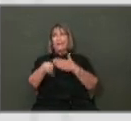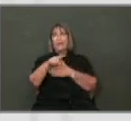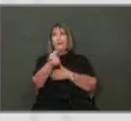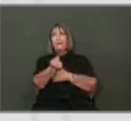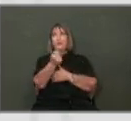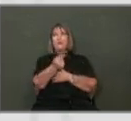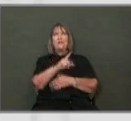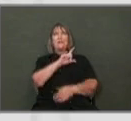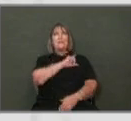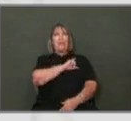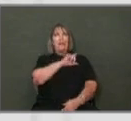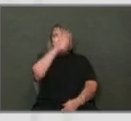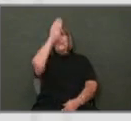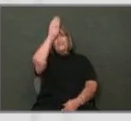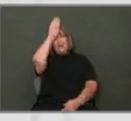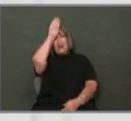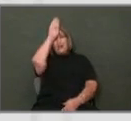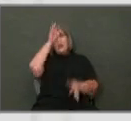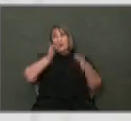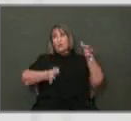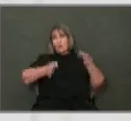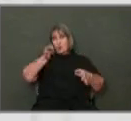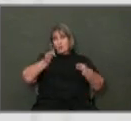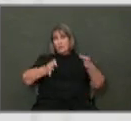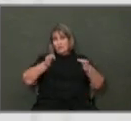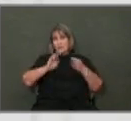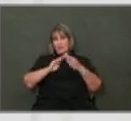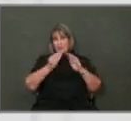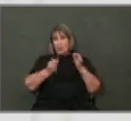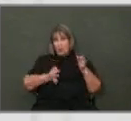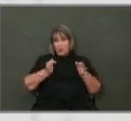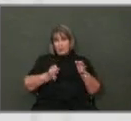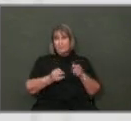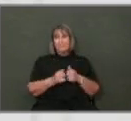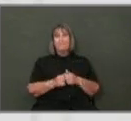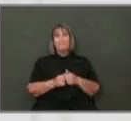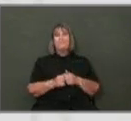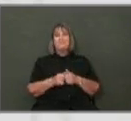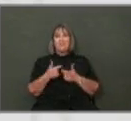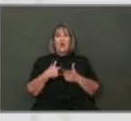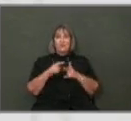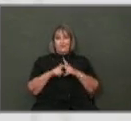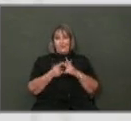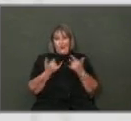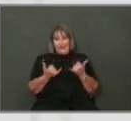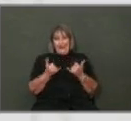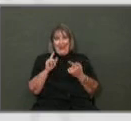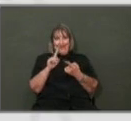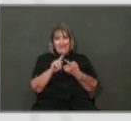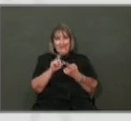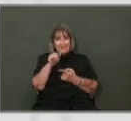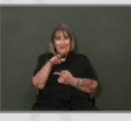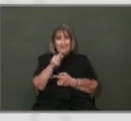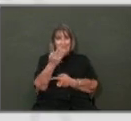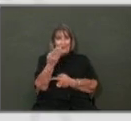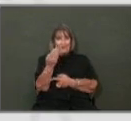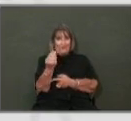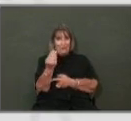police, fire, and municipal court. So we're going to be doing that between now and September 14th.